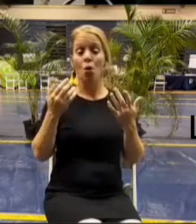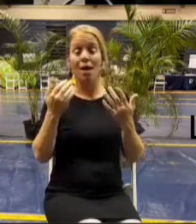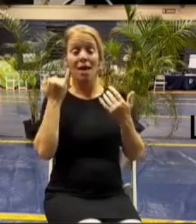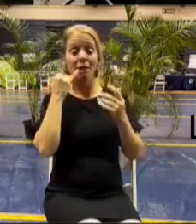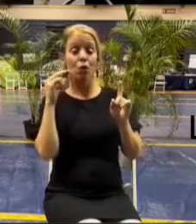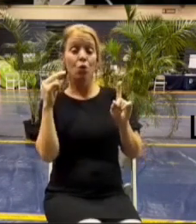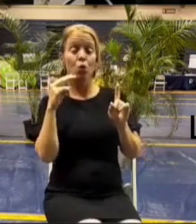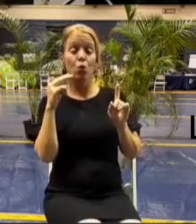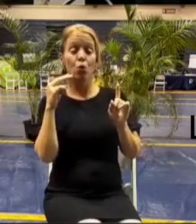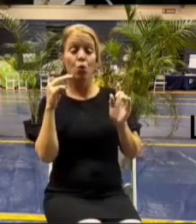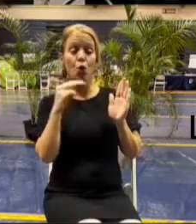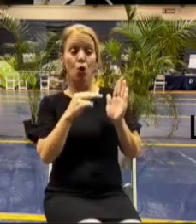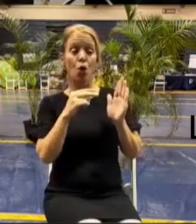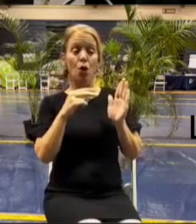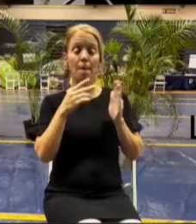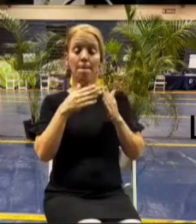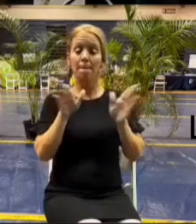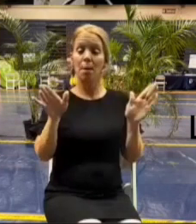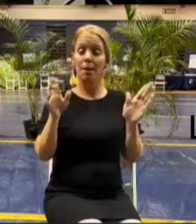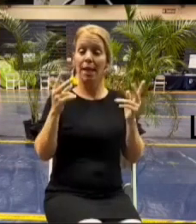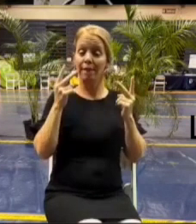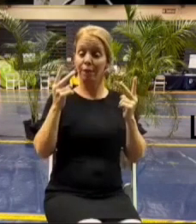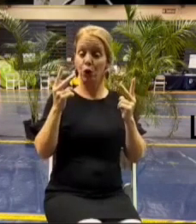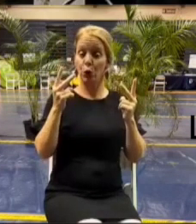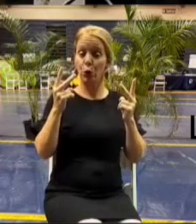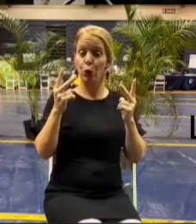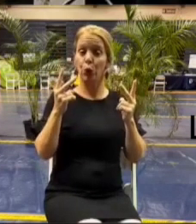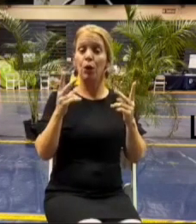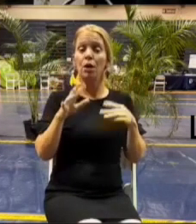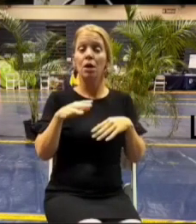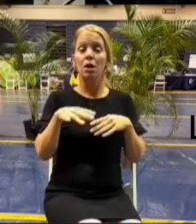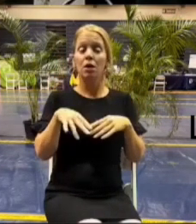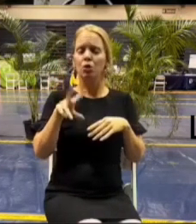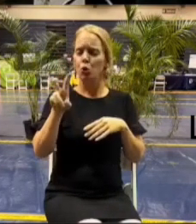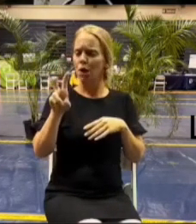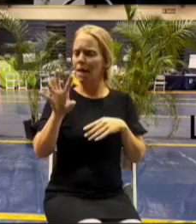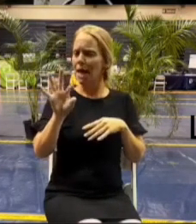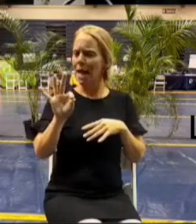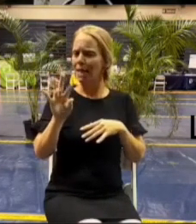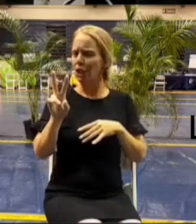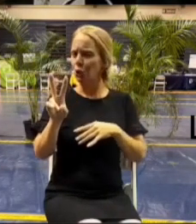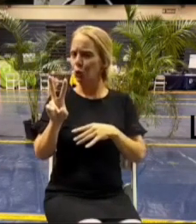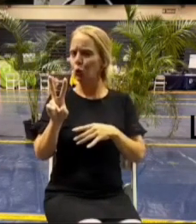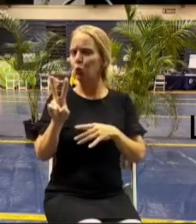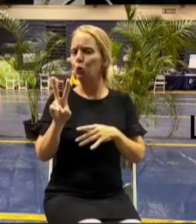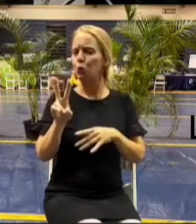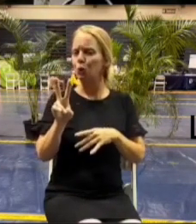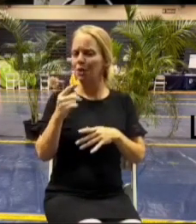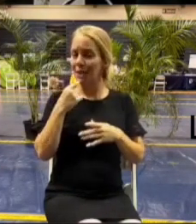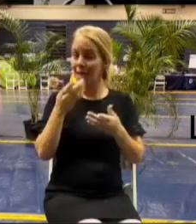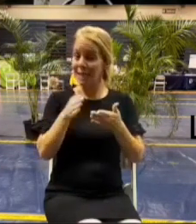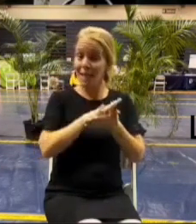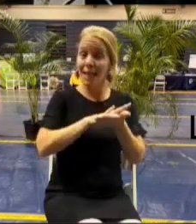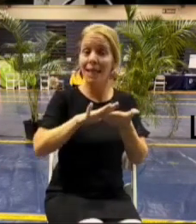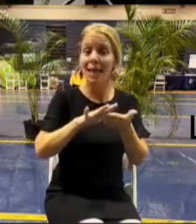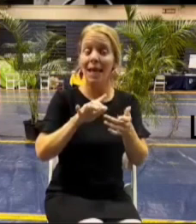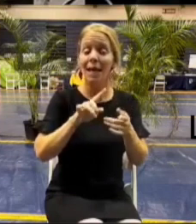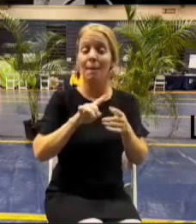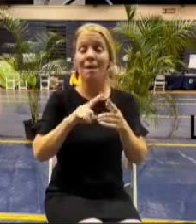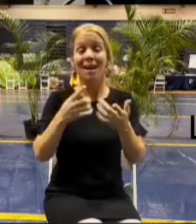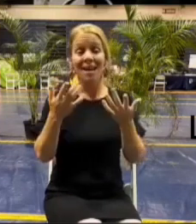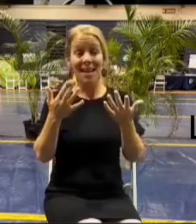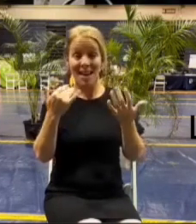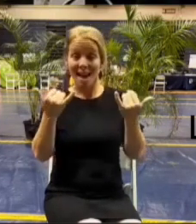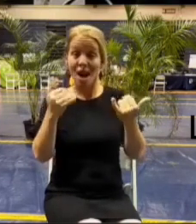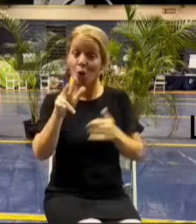it'll say 294 properties have been cleared of debris the actual number we haven't updated it yet it'll be updated soon it's